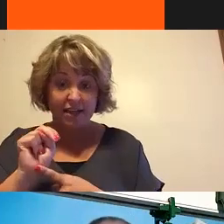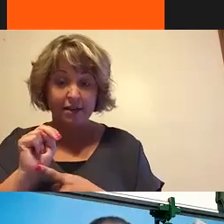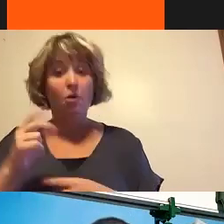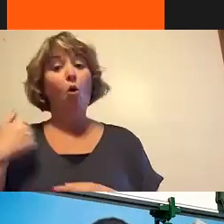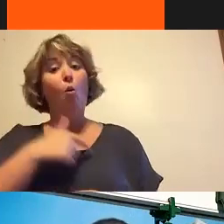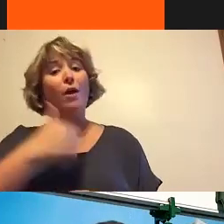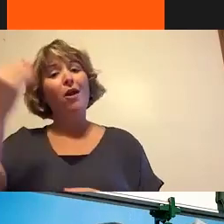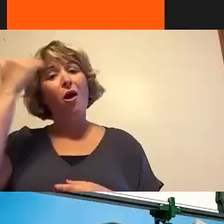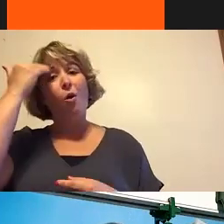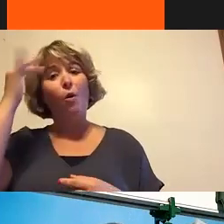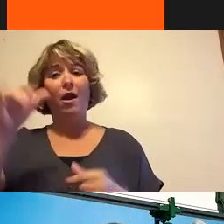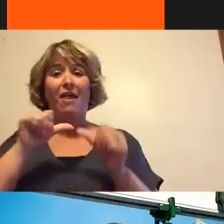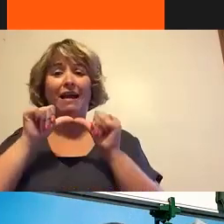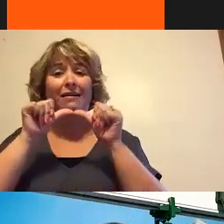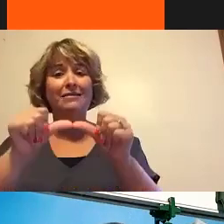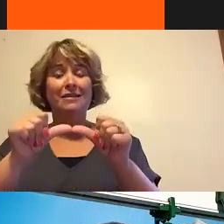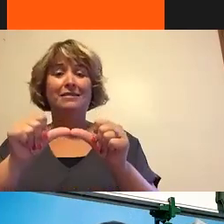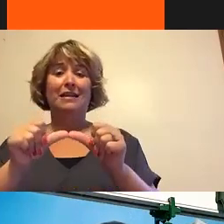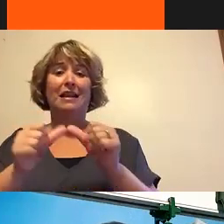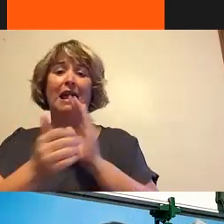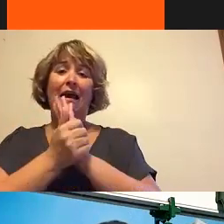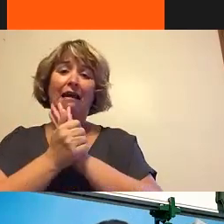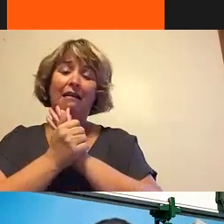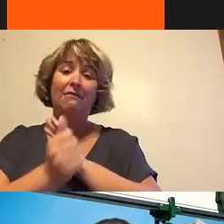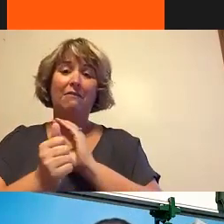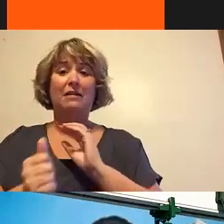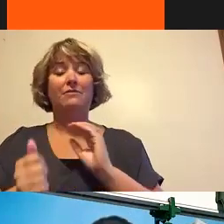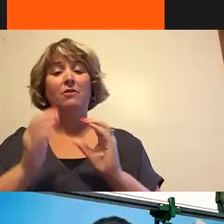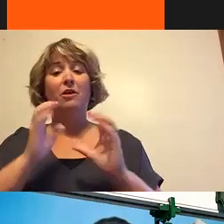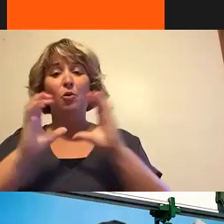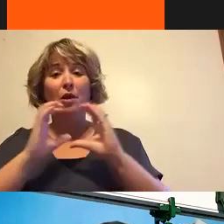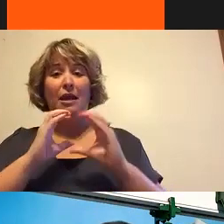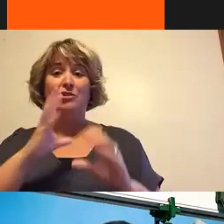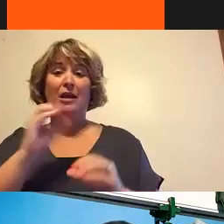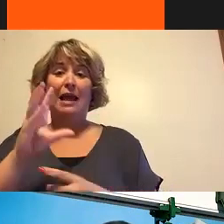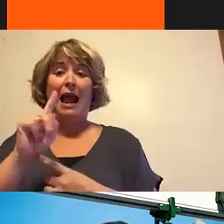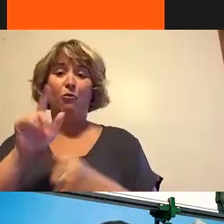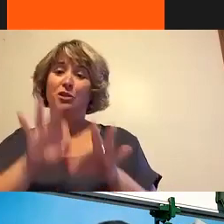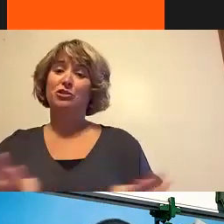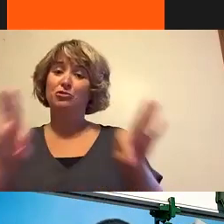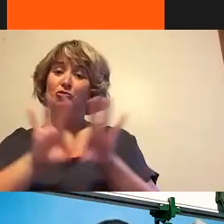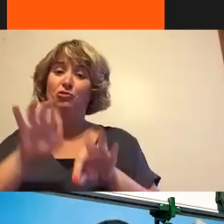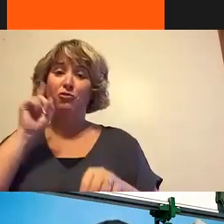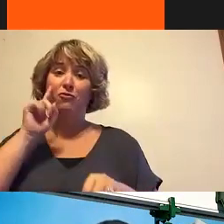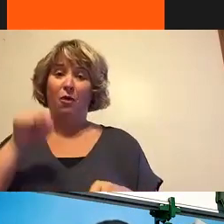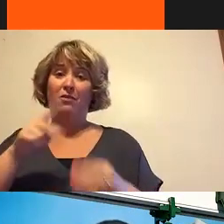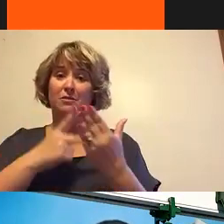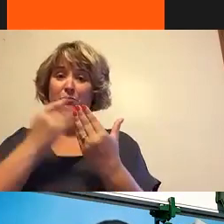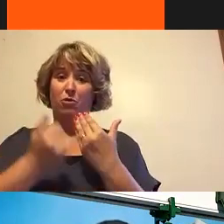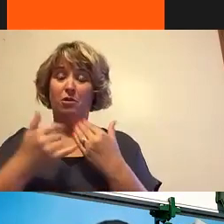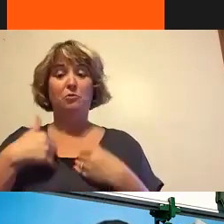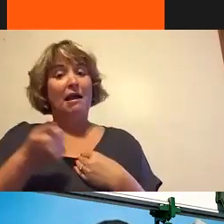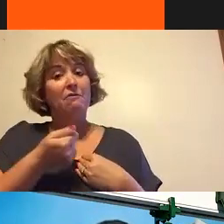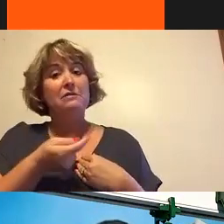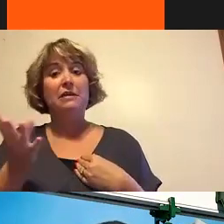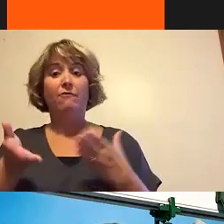that consistent and effective communication and outreach is crucial for this project. So we have several ways we will communicate with